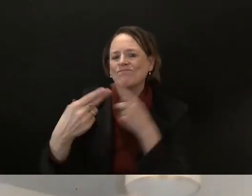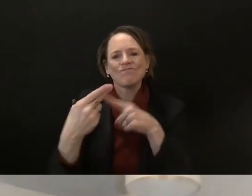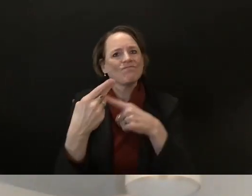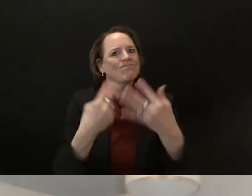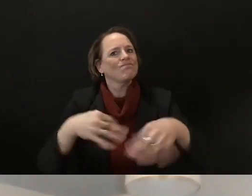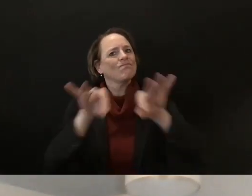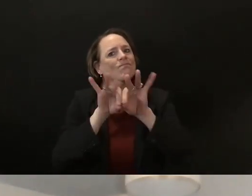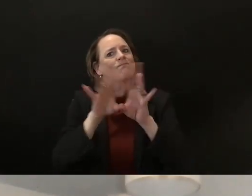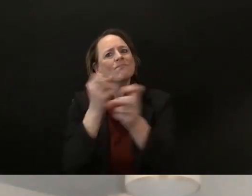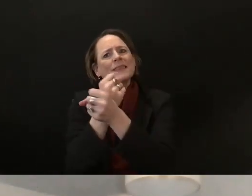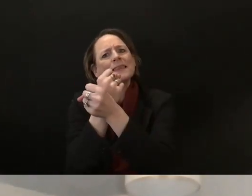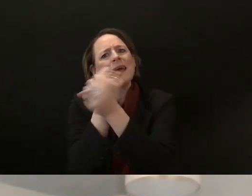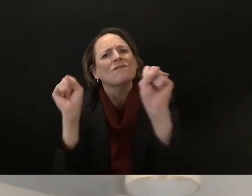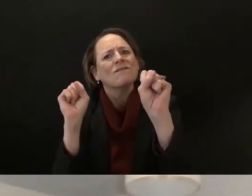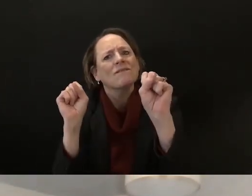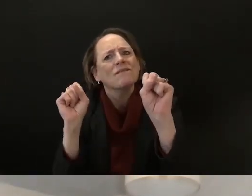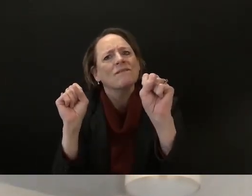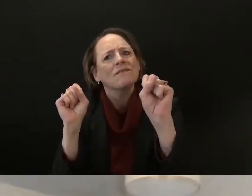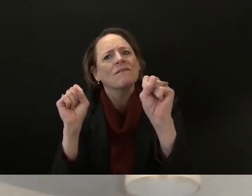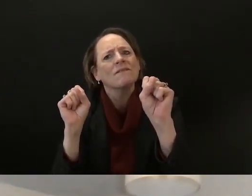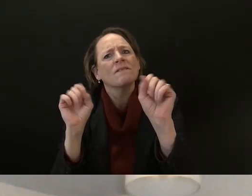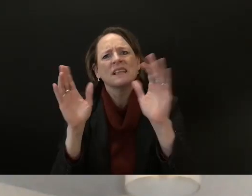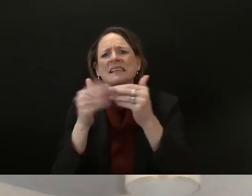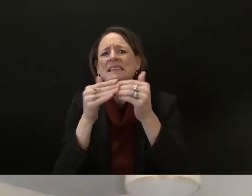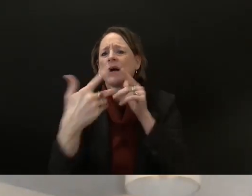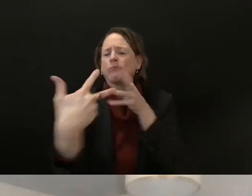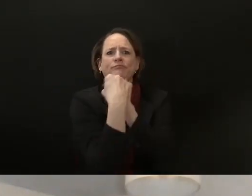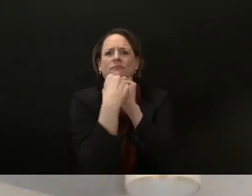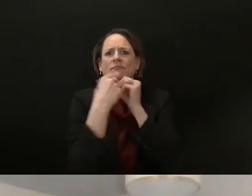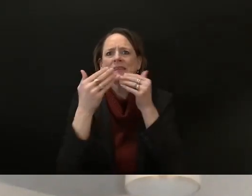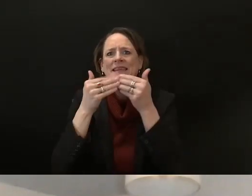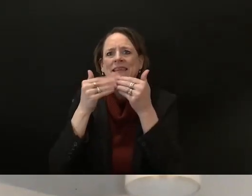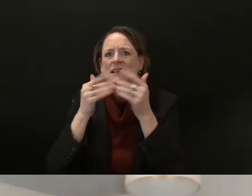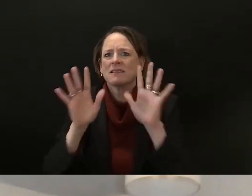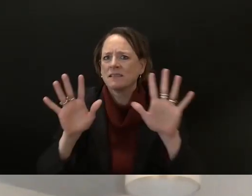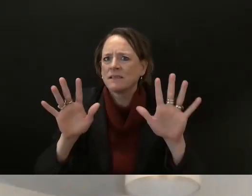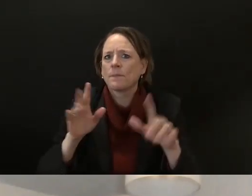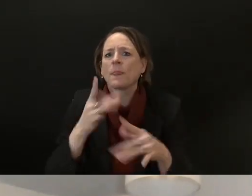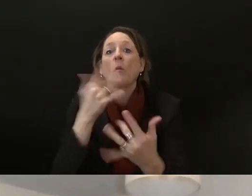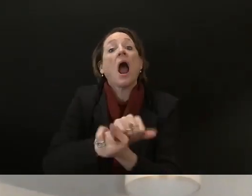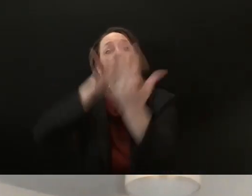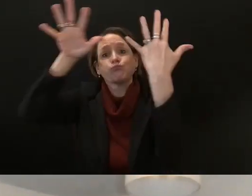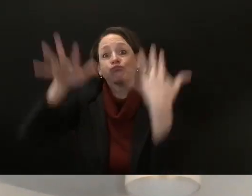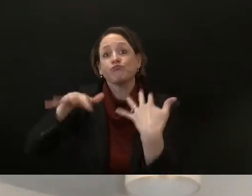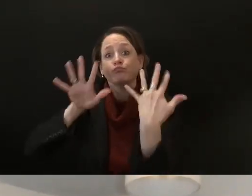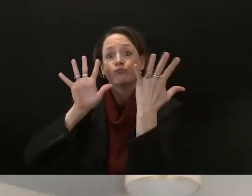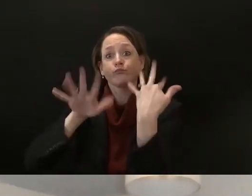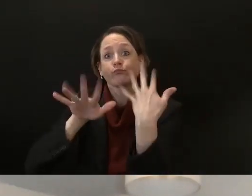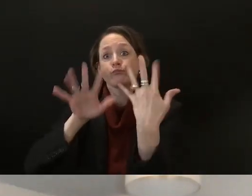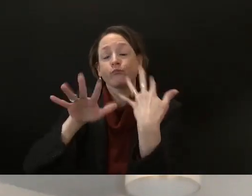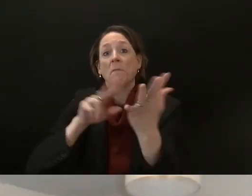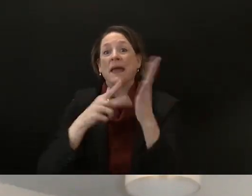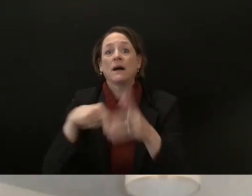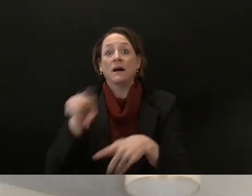expanding the roads does not necessarily mean things will speed up and it's the opposite is true um